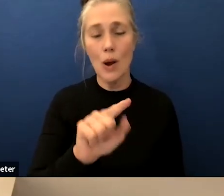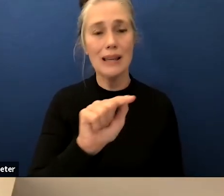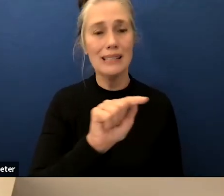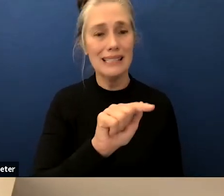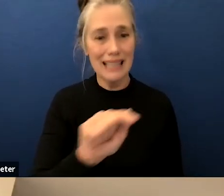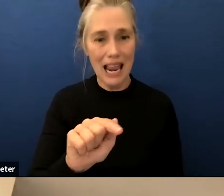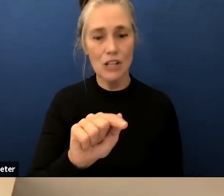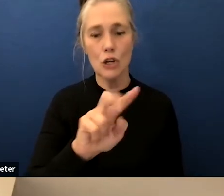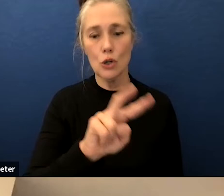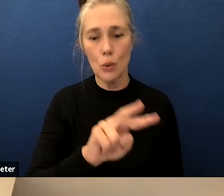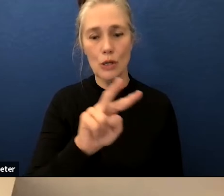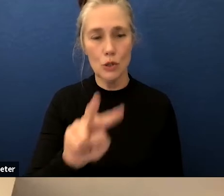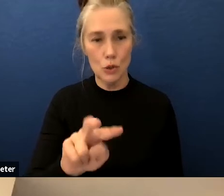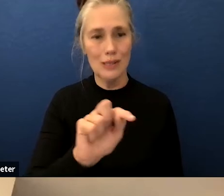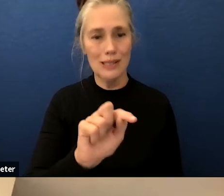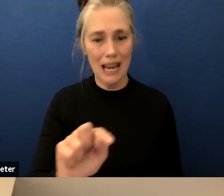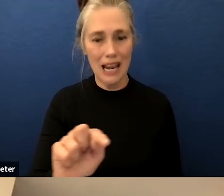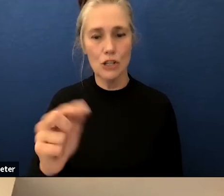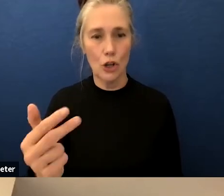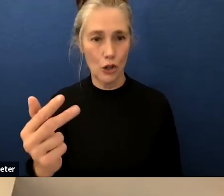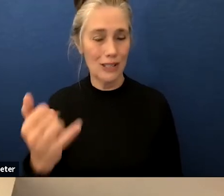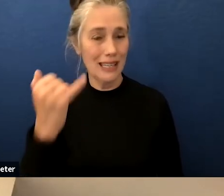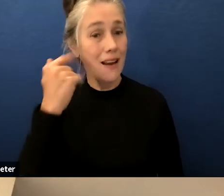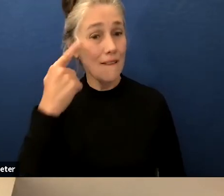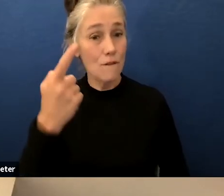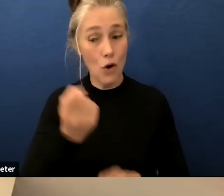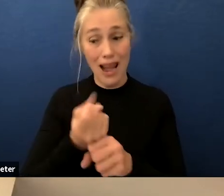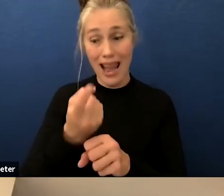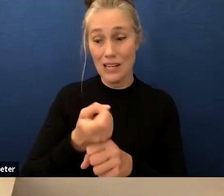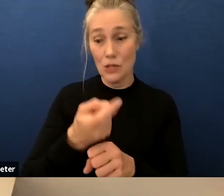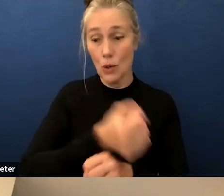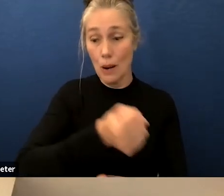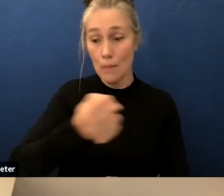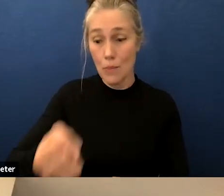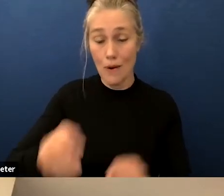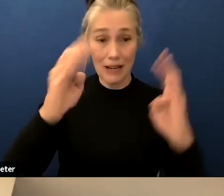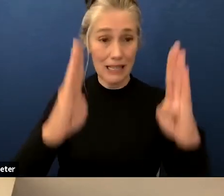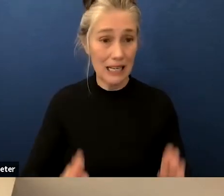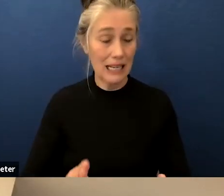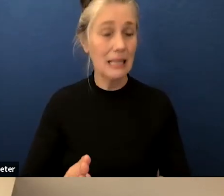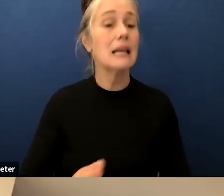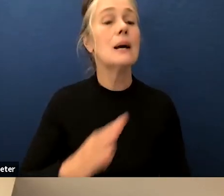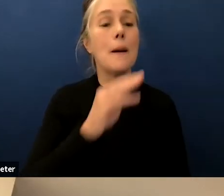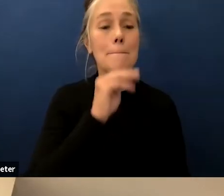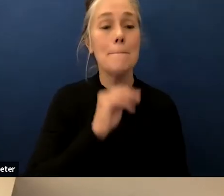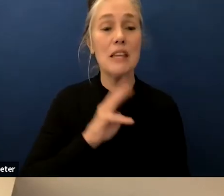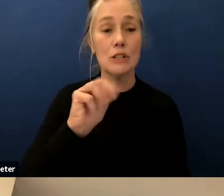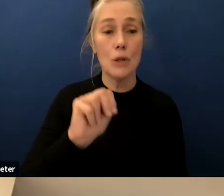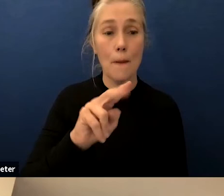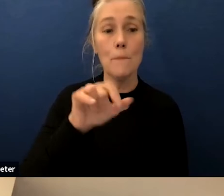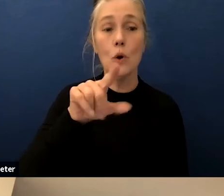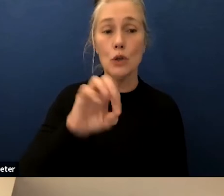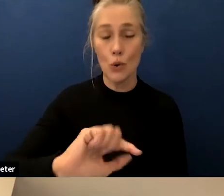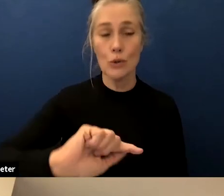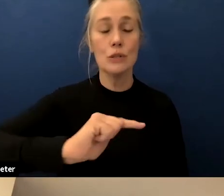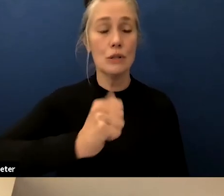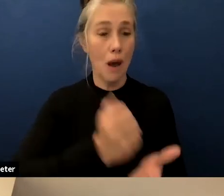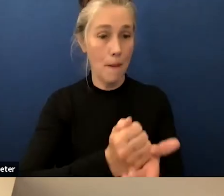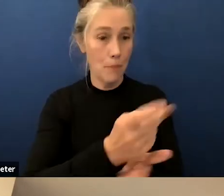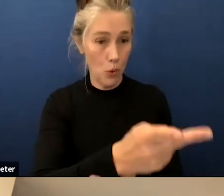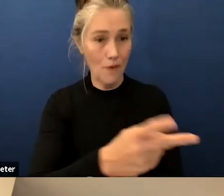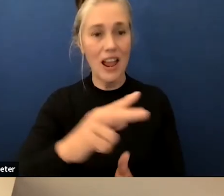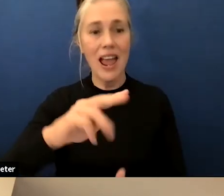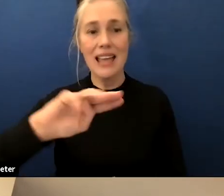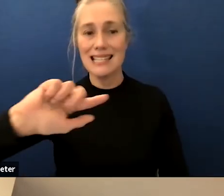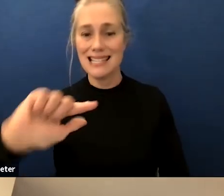teacher assignments i so move thank you miss munoz and a second i second miss alvarez thanks and uh all in favor